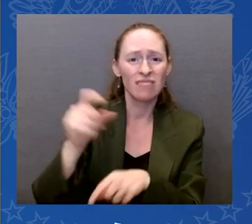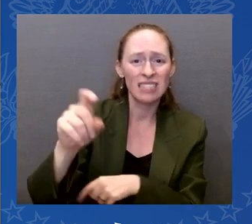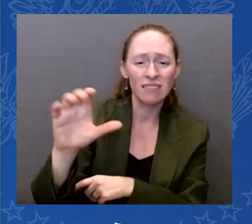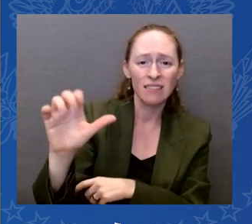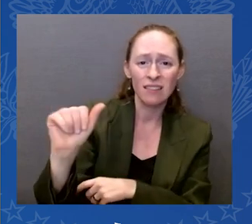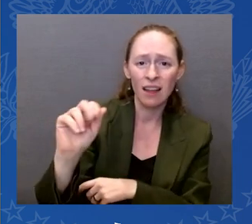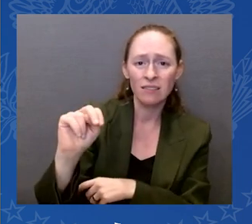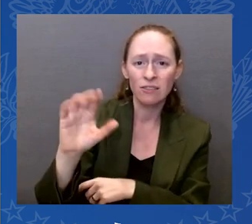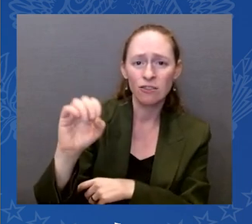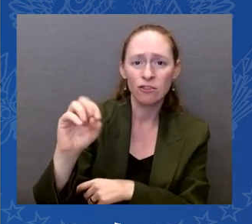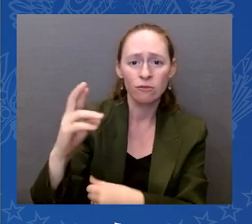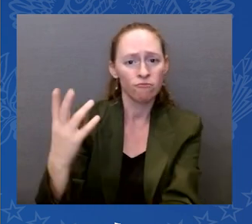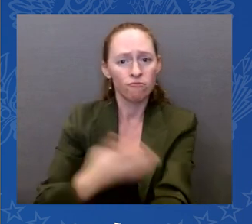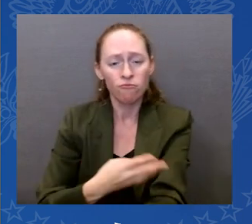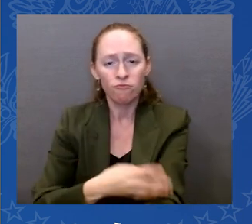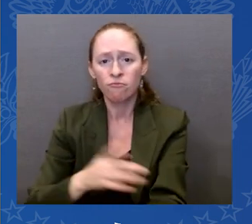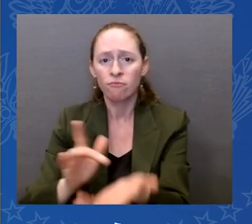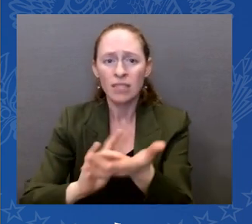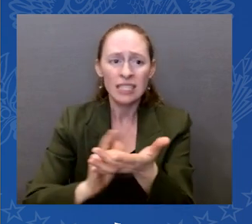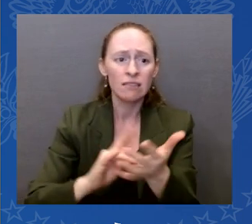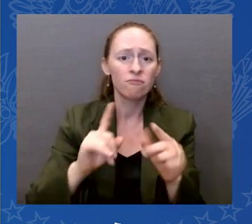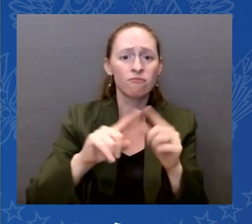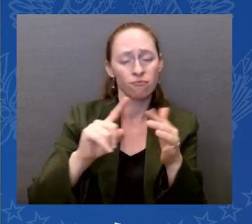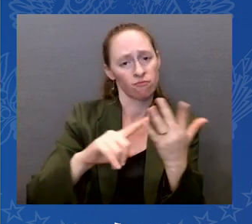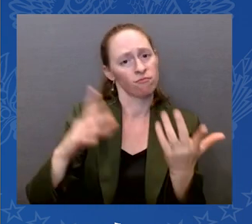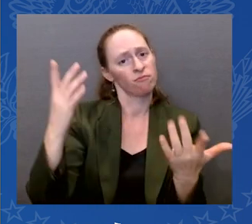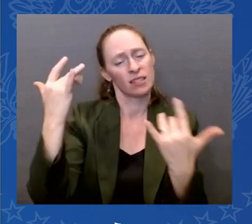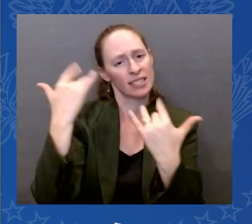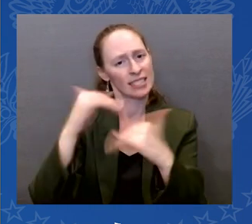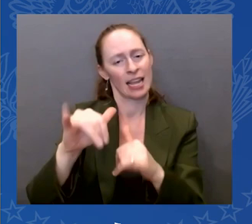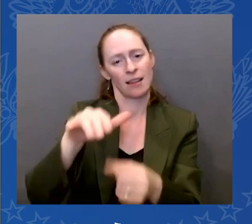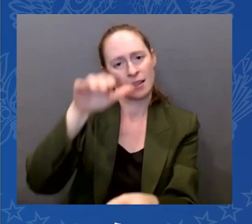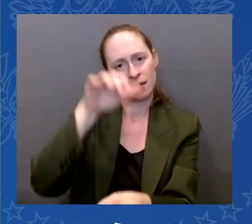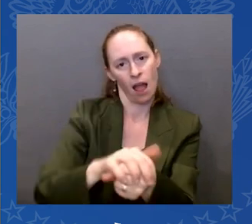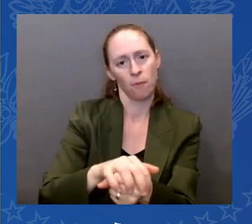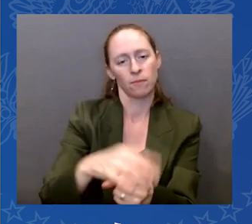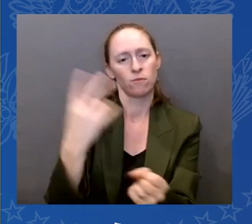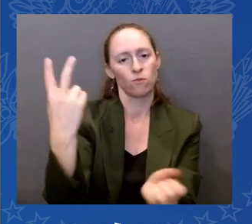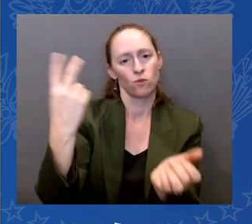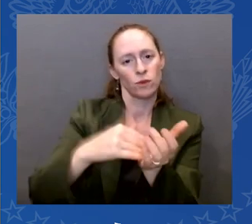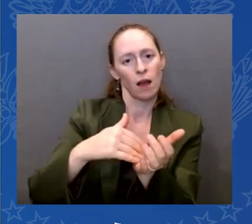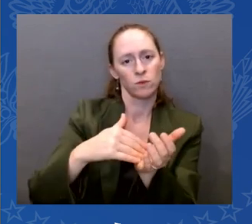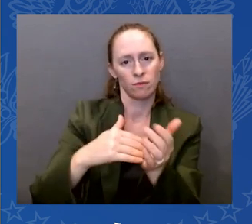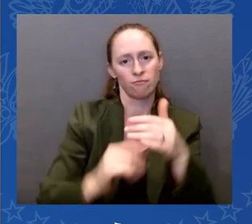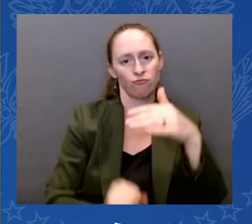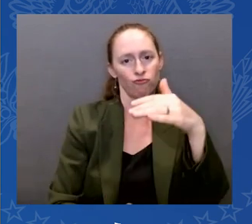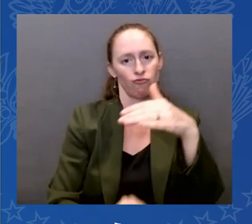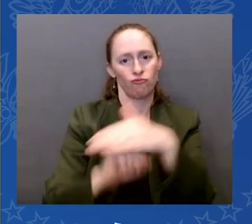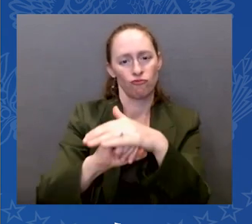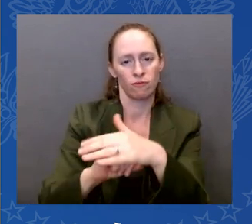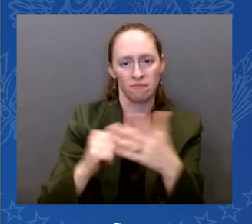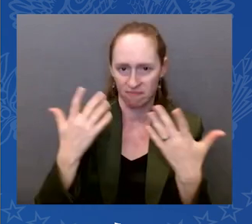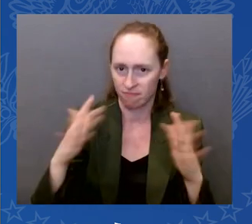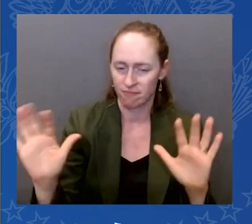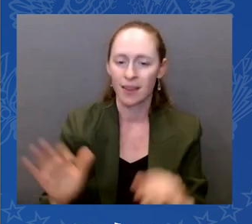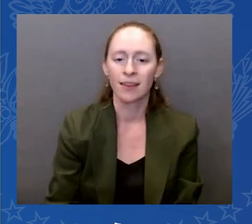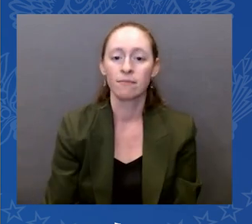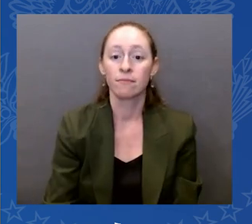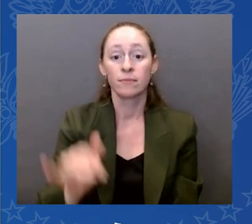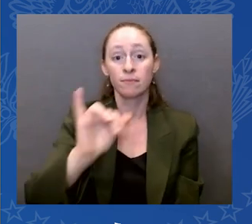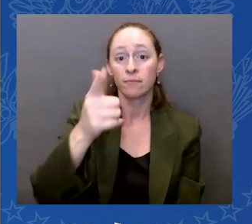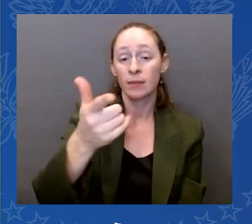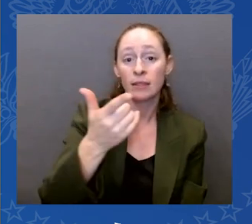and you have diabetes, your insulin is going to be capped at $35 a month instead of 30 times that.